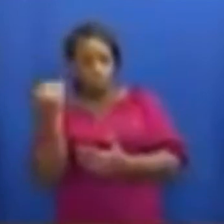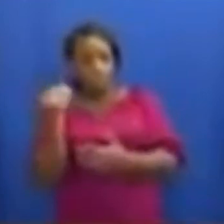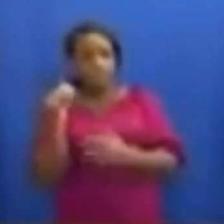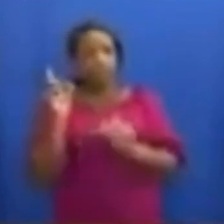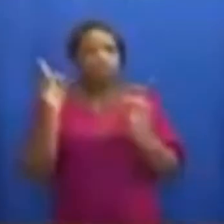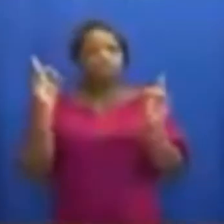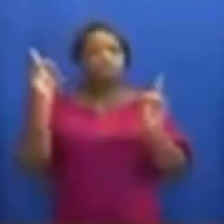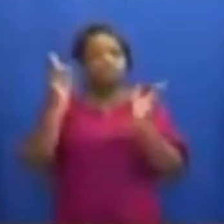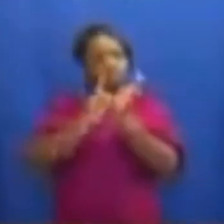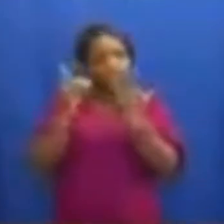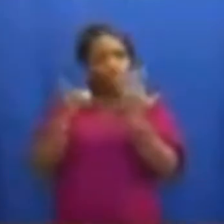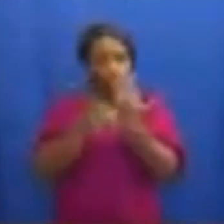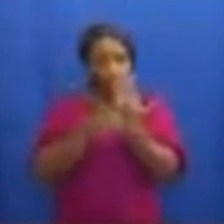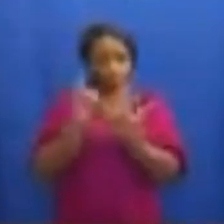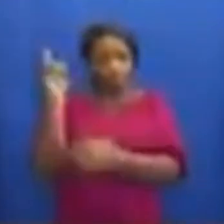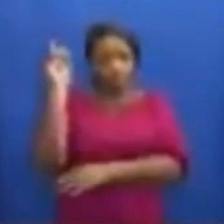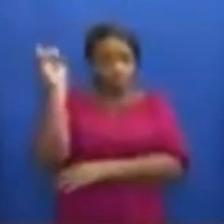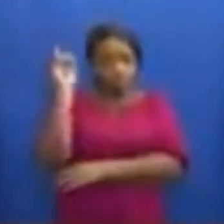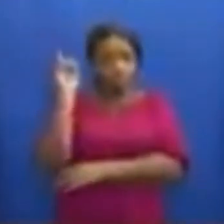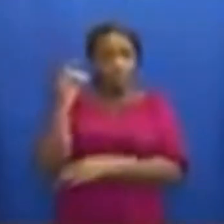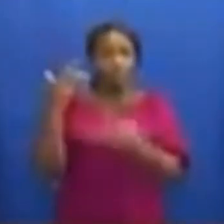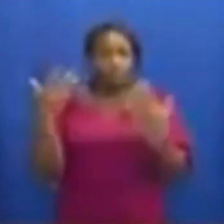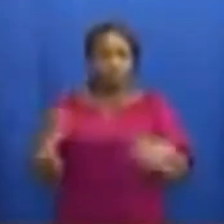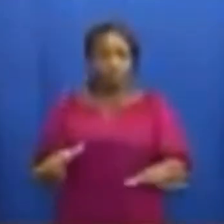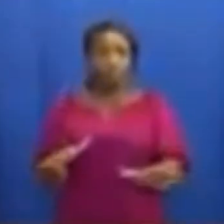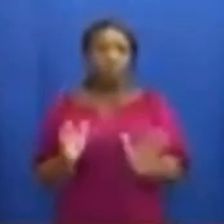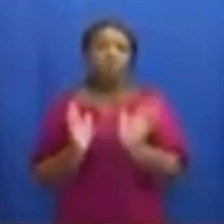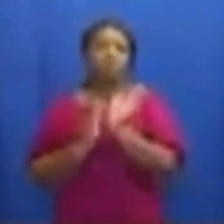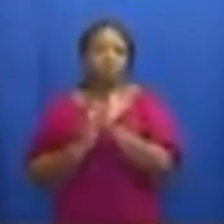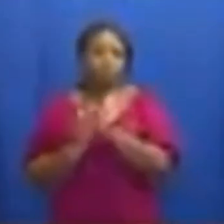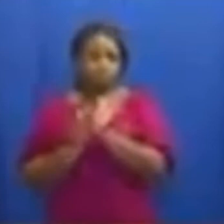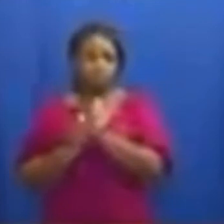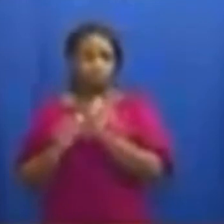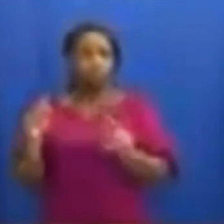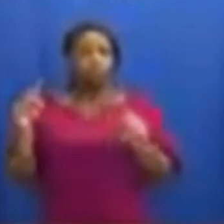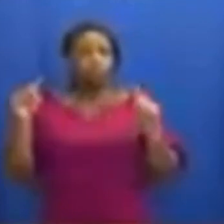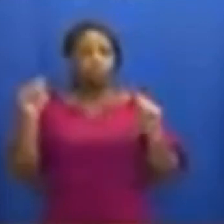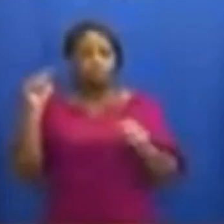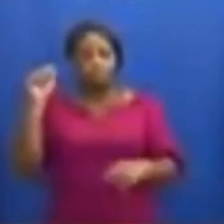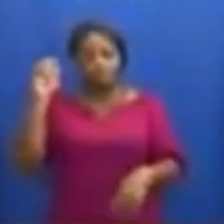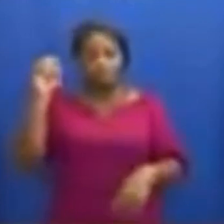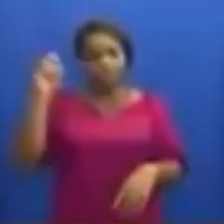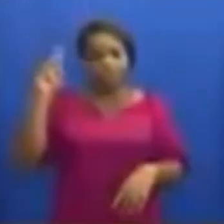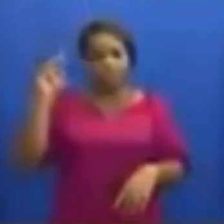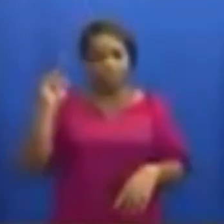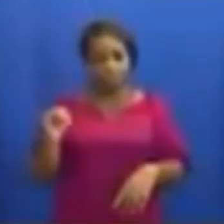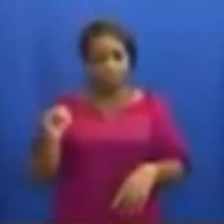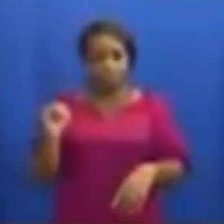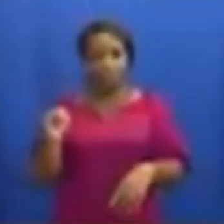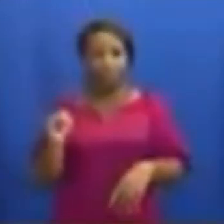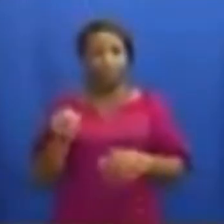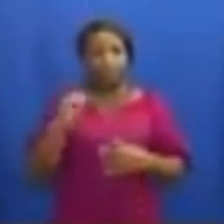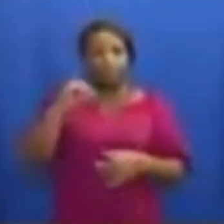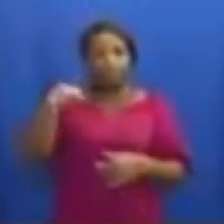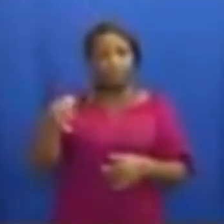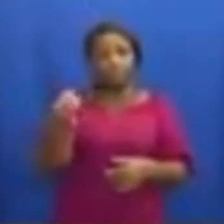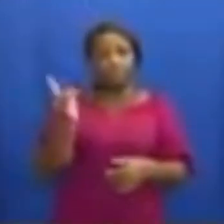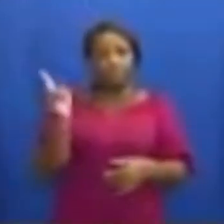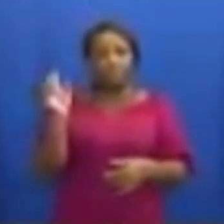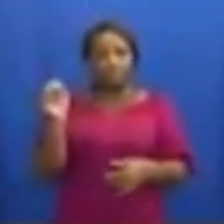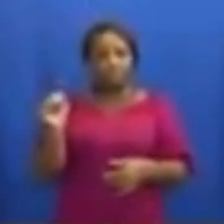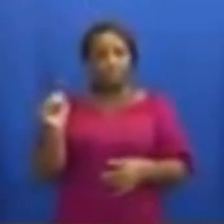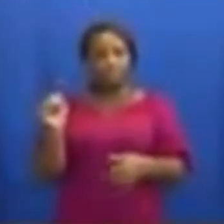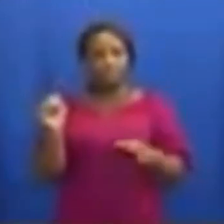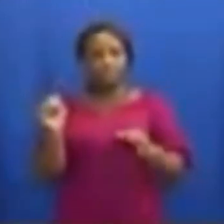2020 to complete their academic year. With junior high schools operating with